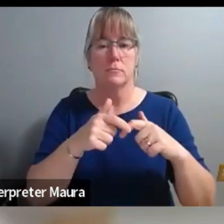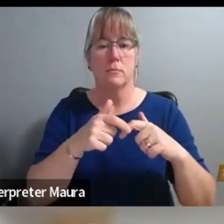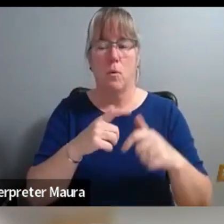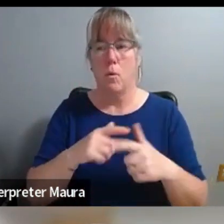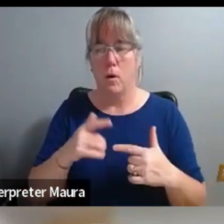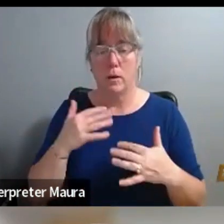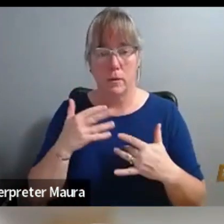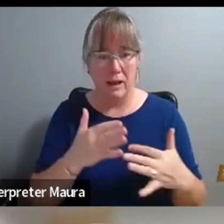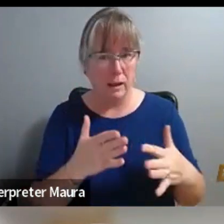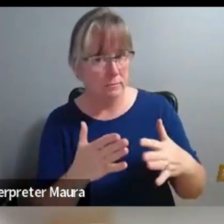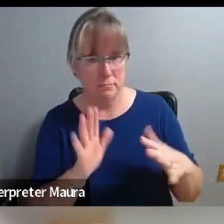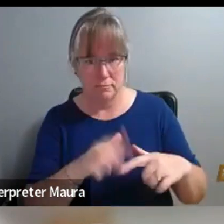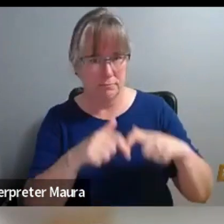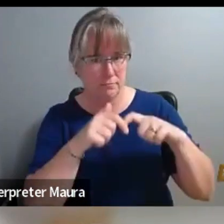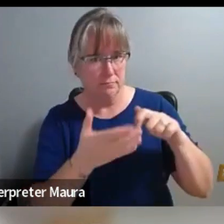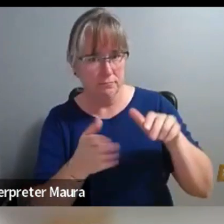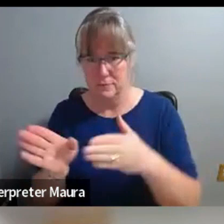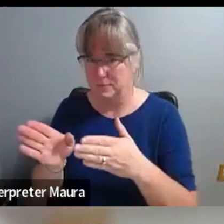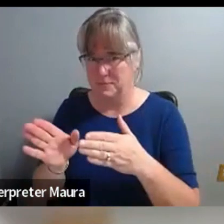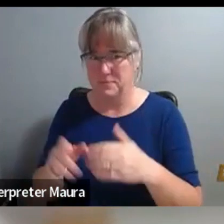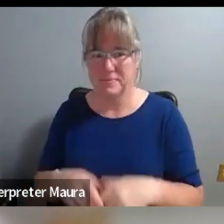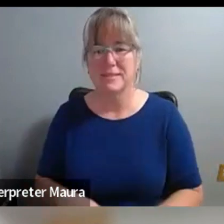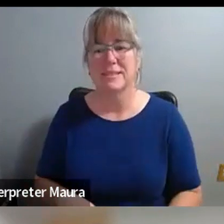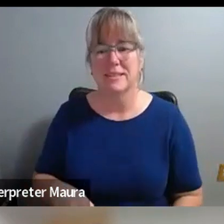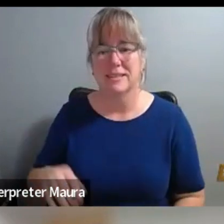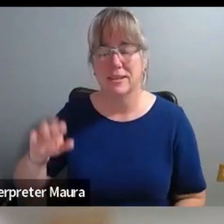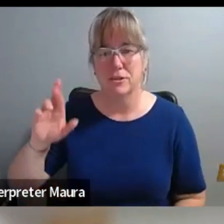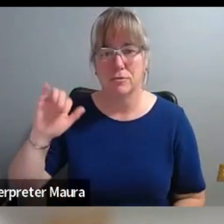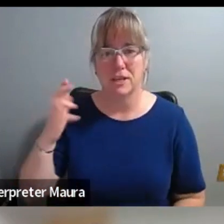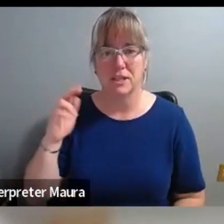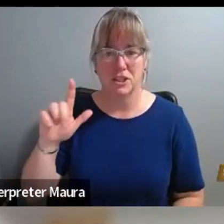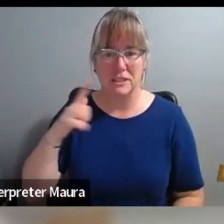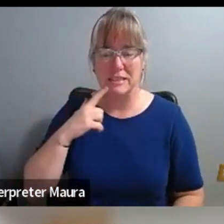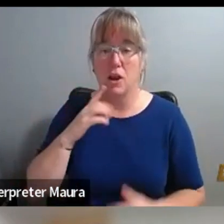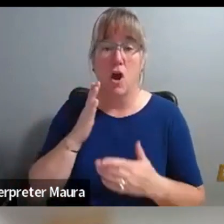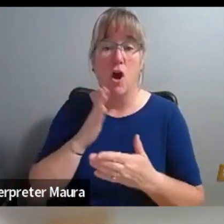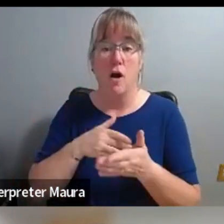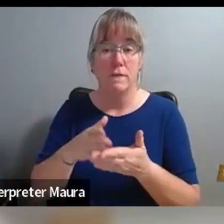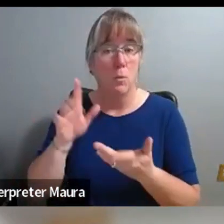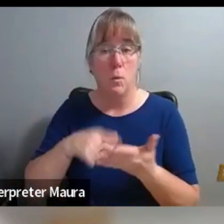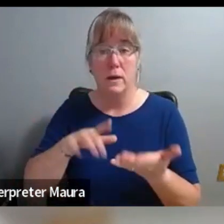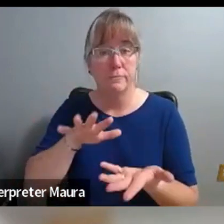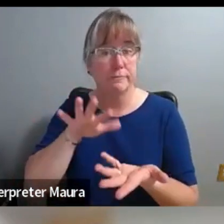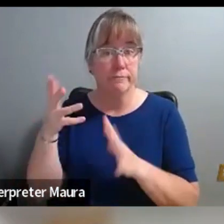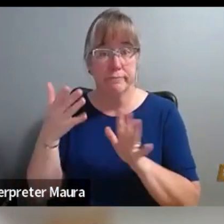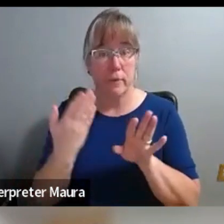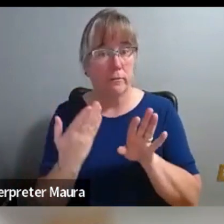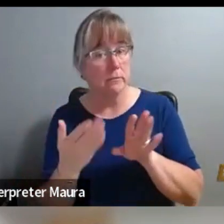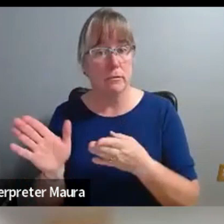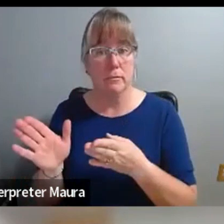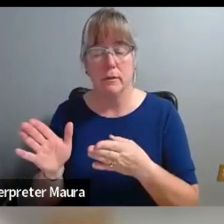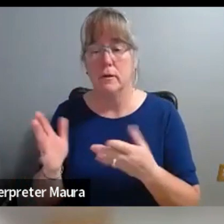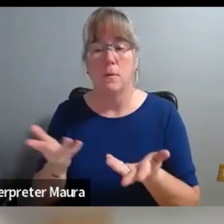Well, I can jump in and say, I think what provoked disruptions often, frankly, was internal